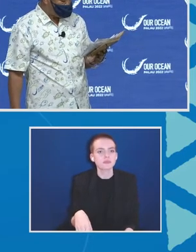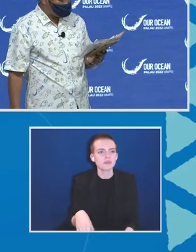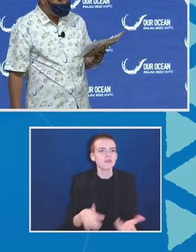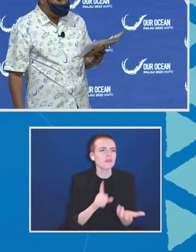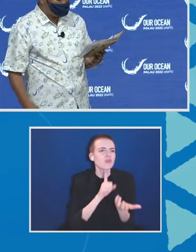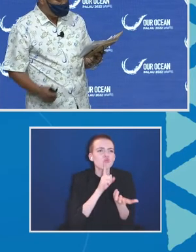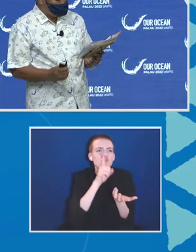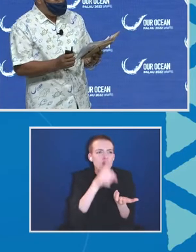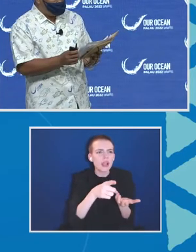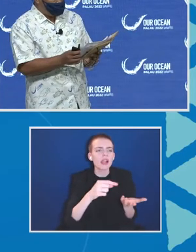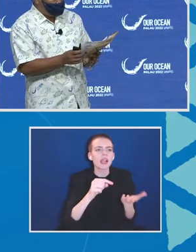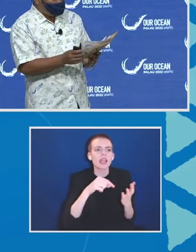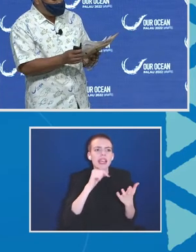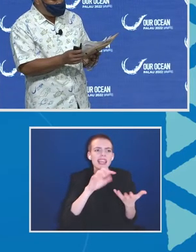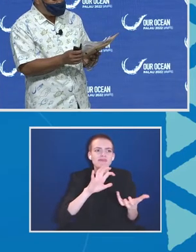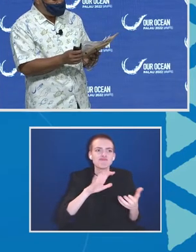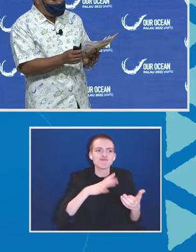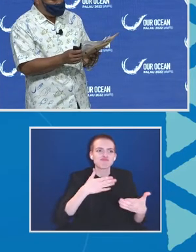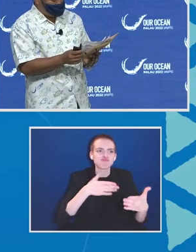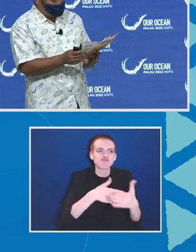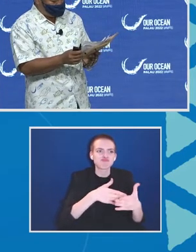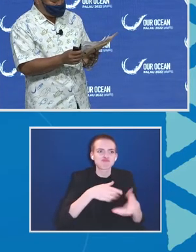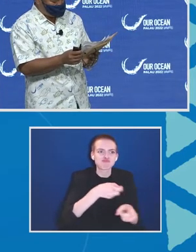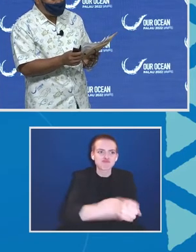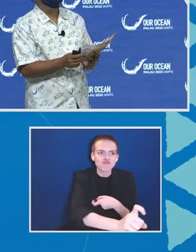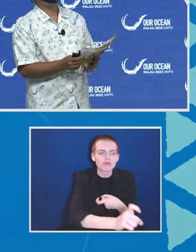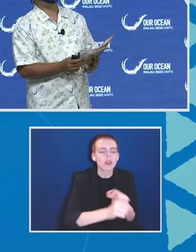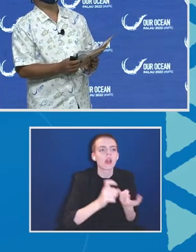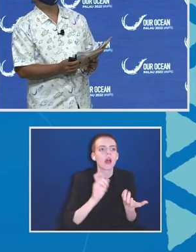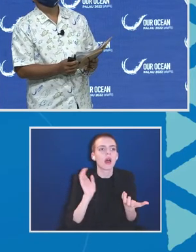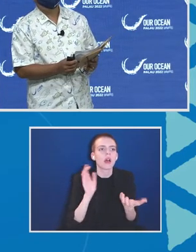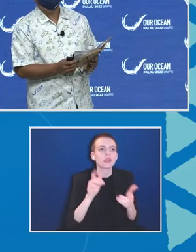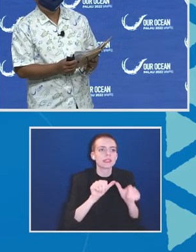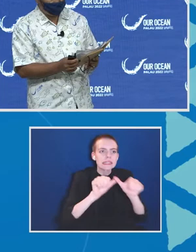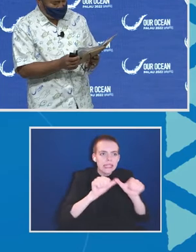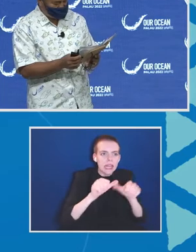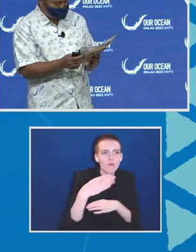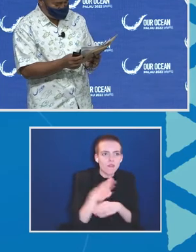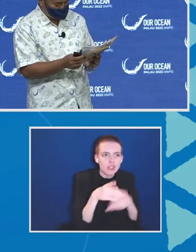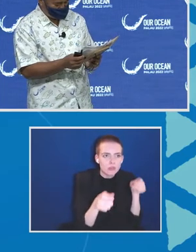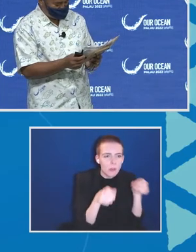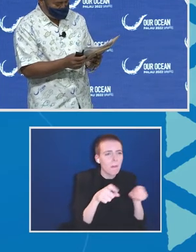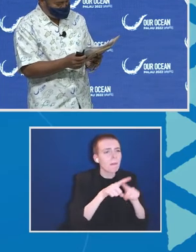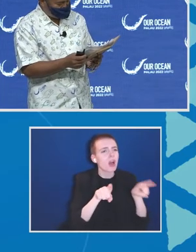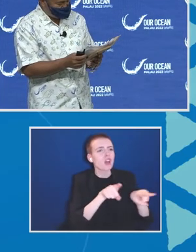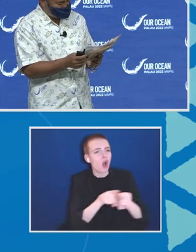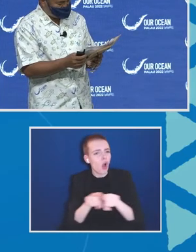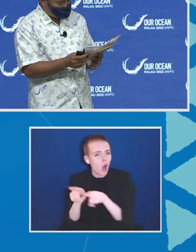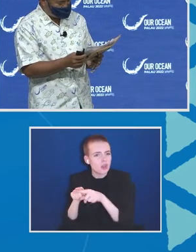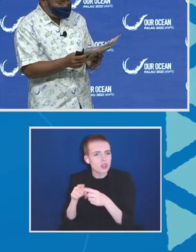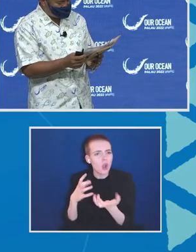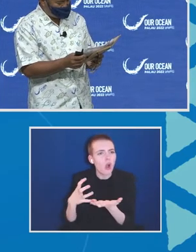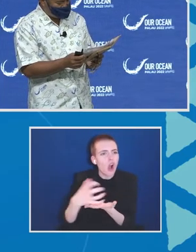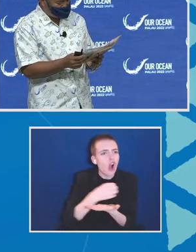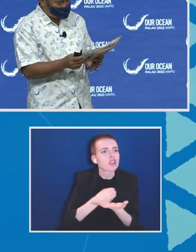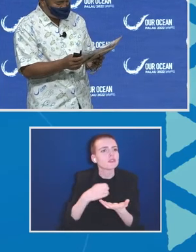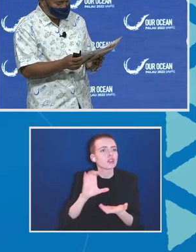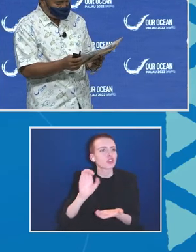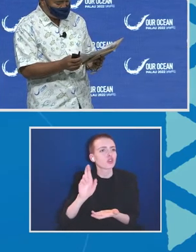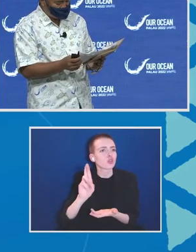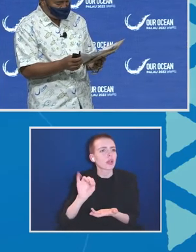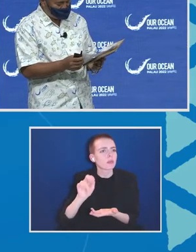fish stock management, but IUU fishing also harbors criminal activities such as kidnapping,